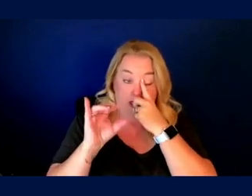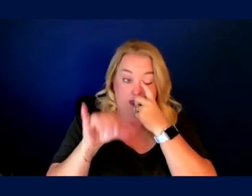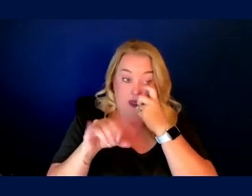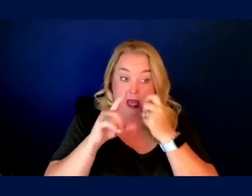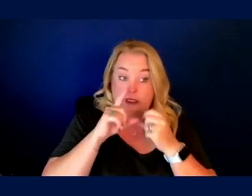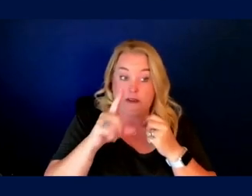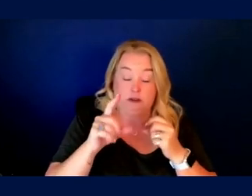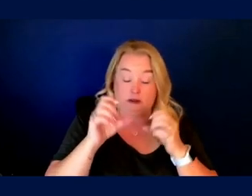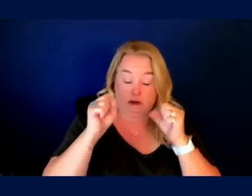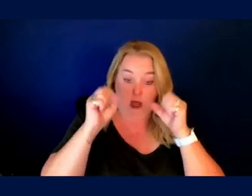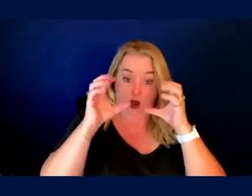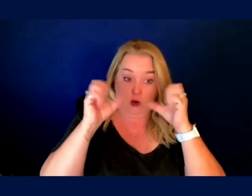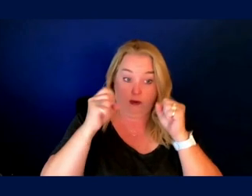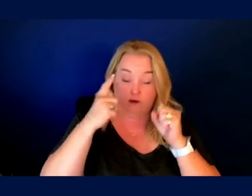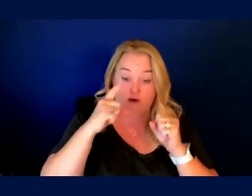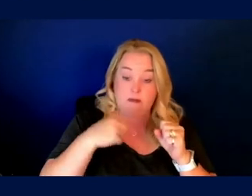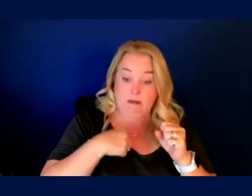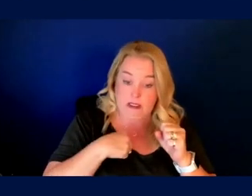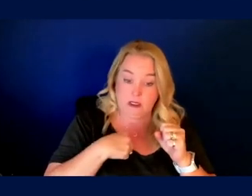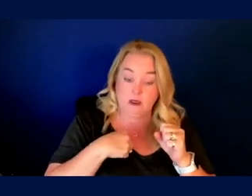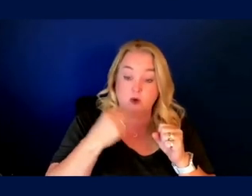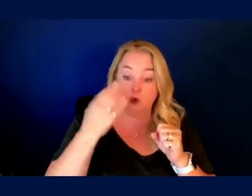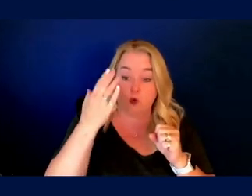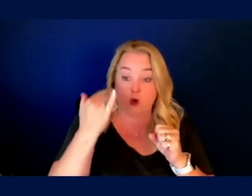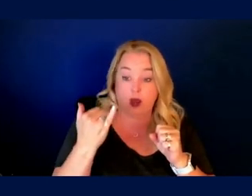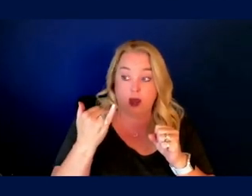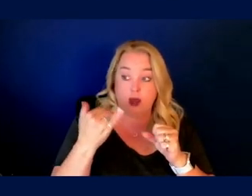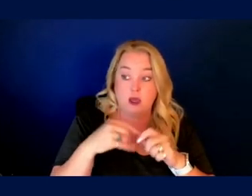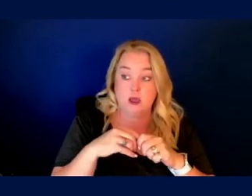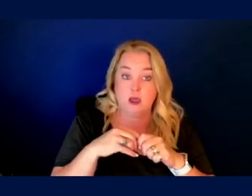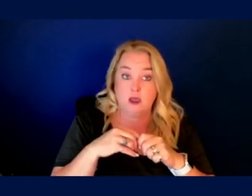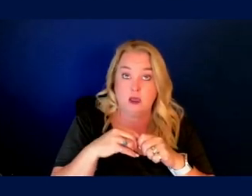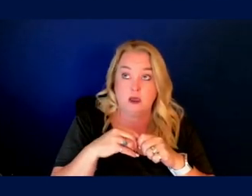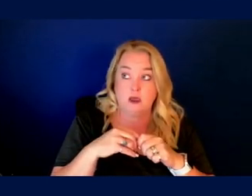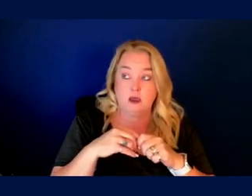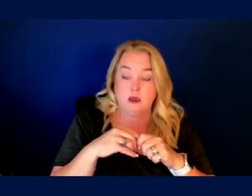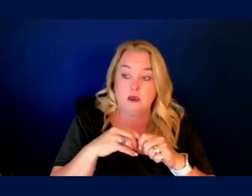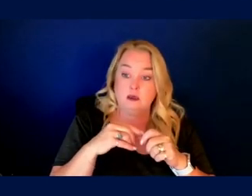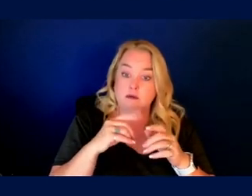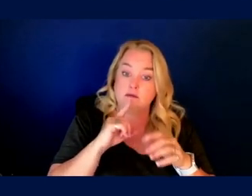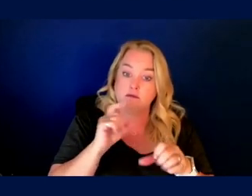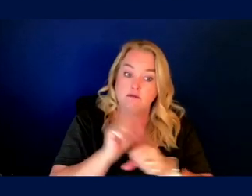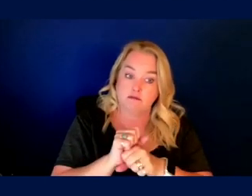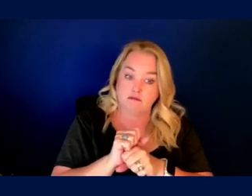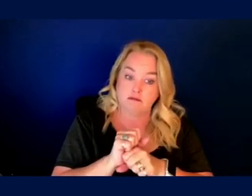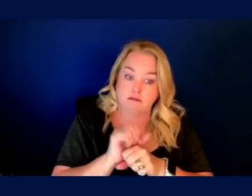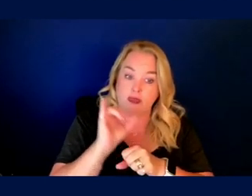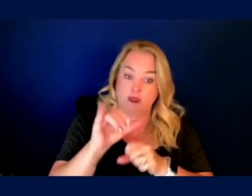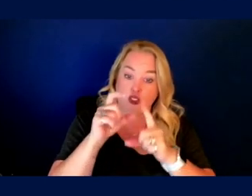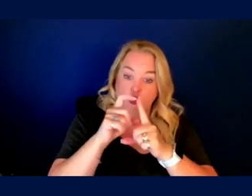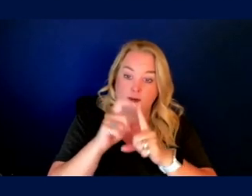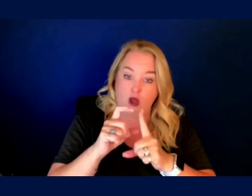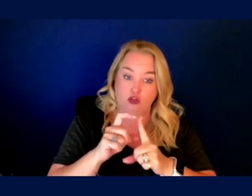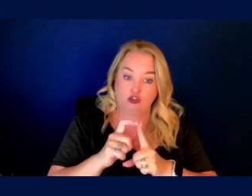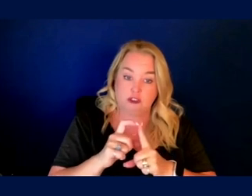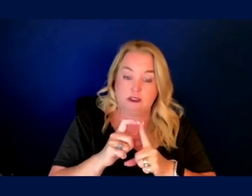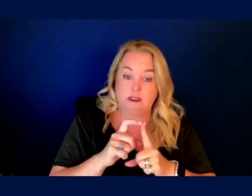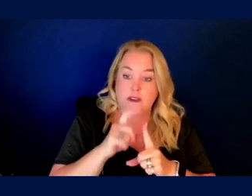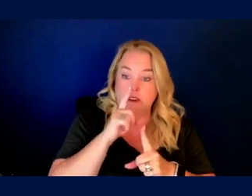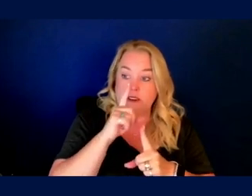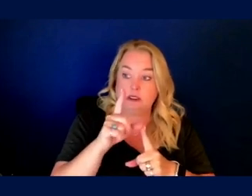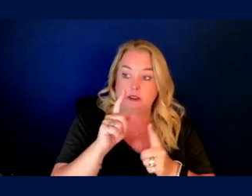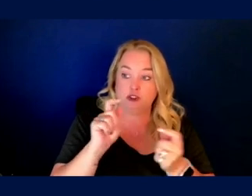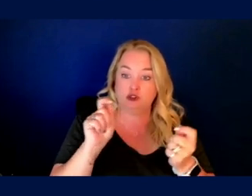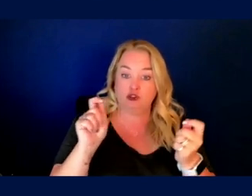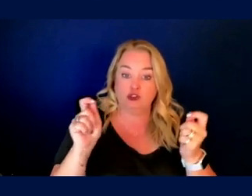kind of an eye-opener to me because taking seriously the terminology has kind of changed